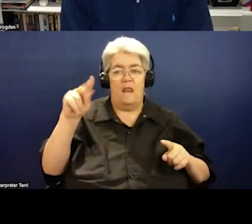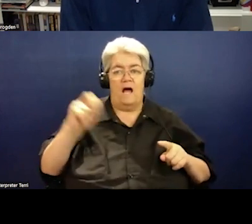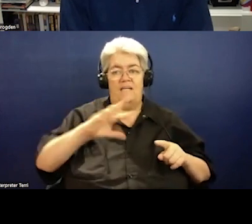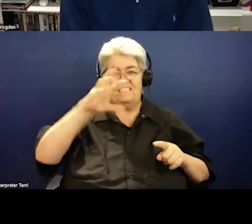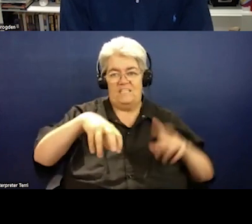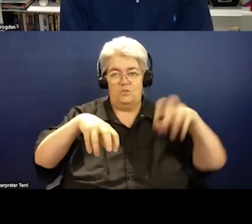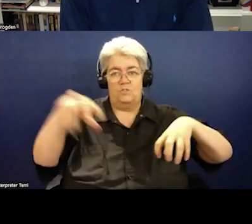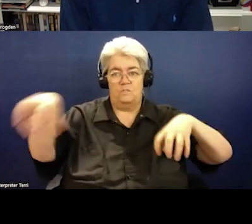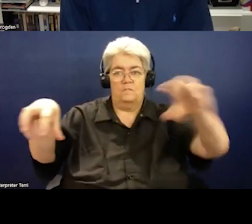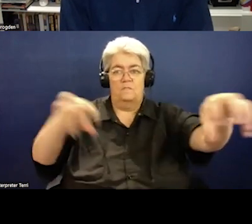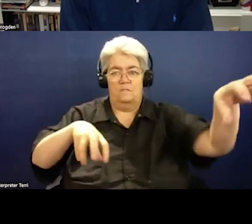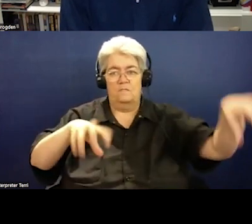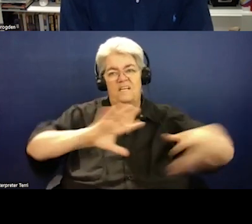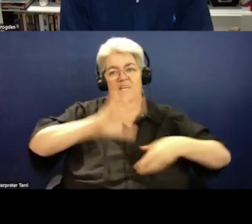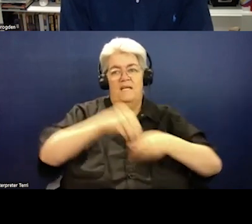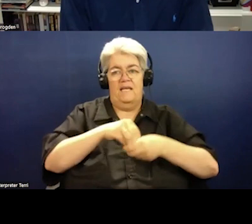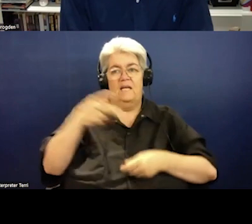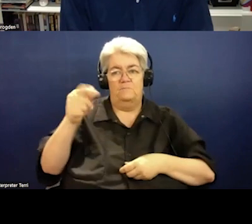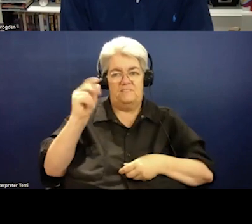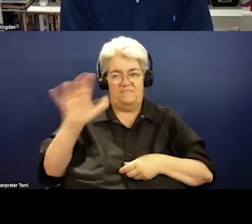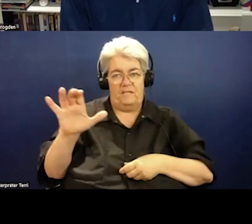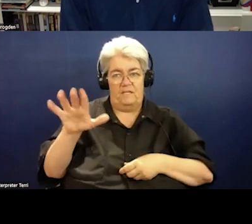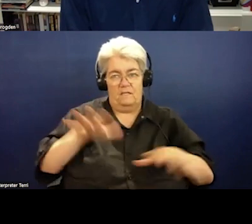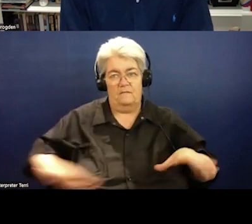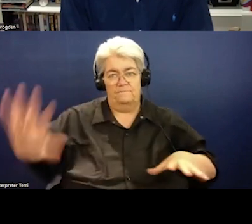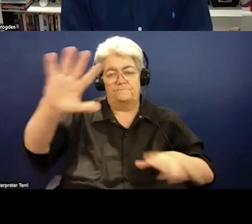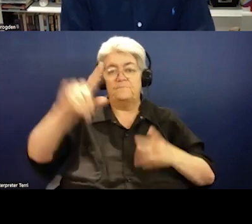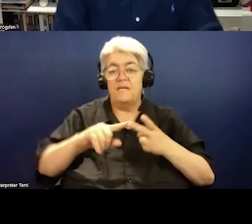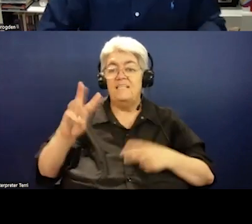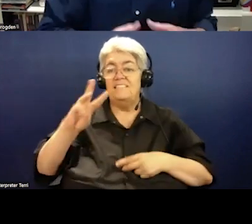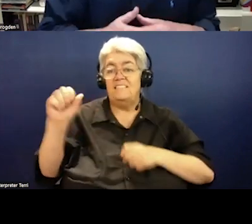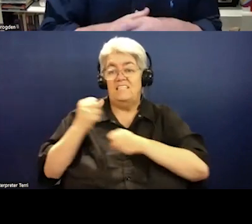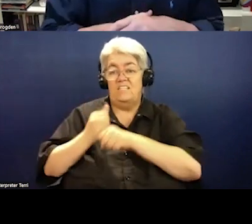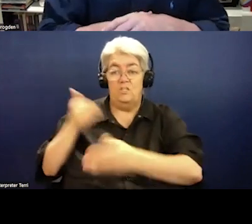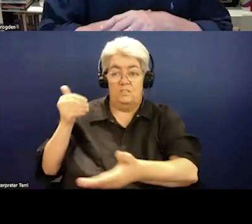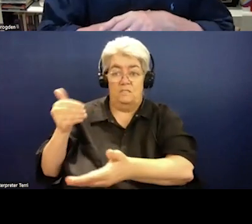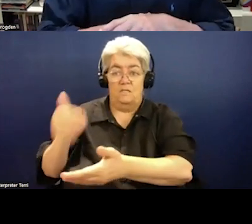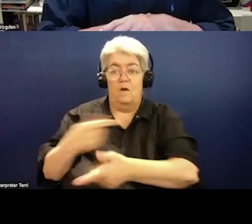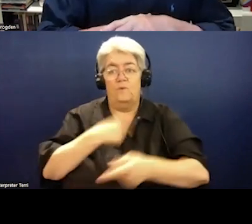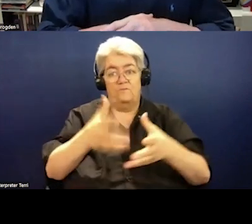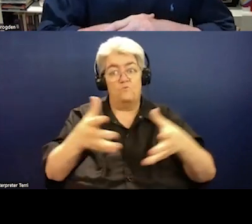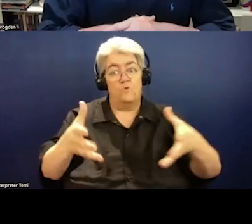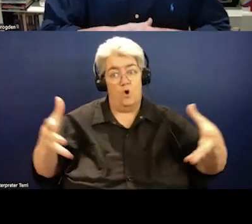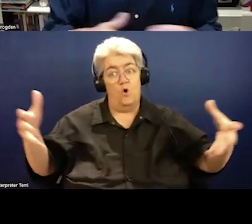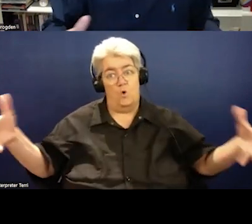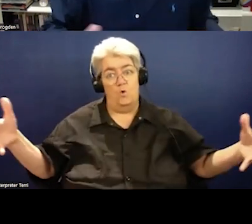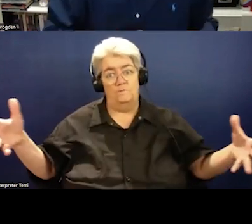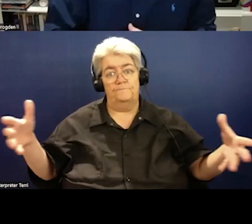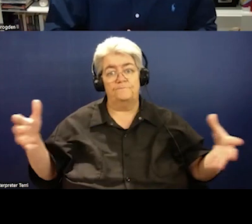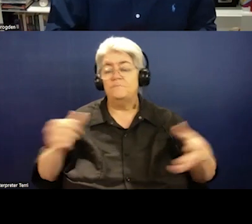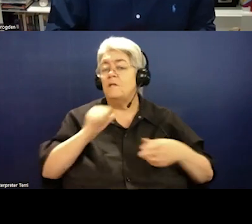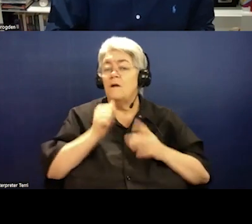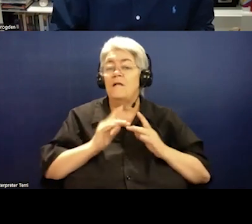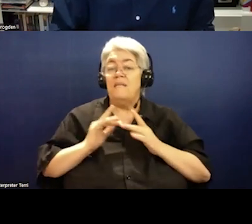Pacific. Over the coming up to 60 years of Lifeline International, we've grown away from a network